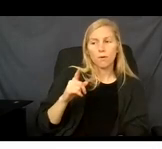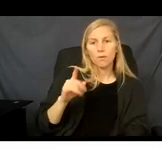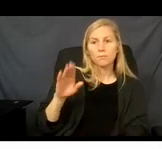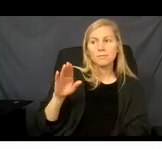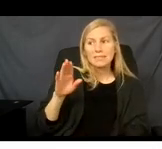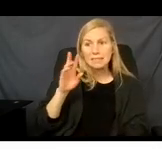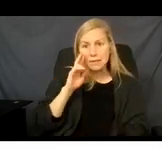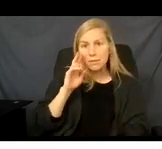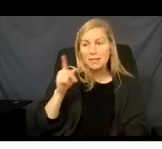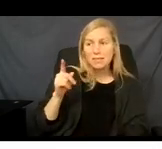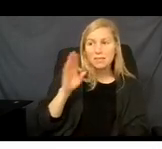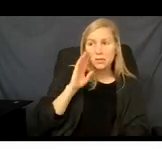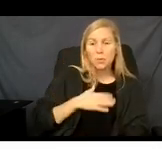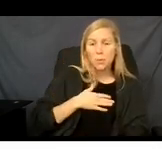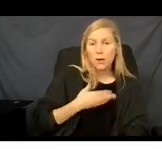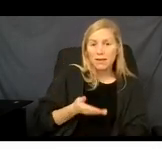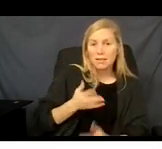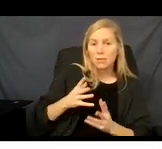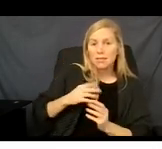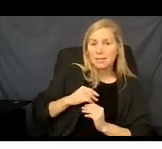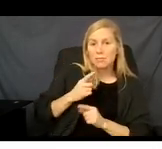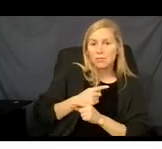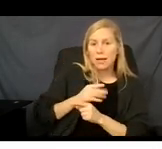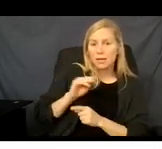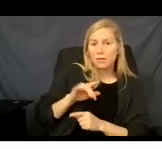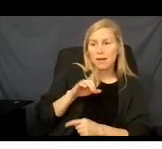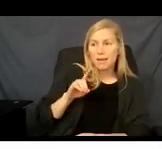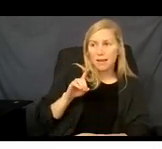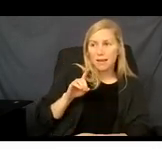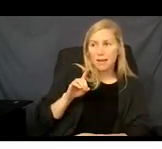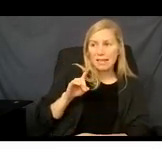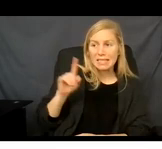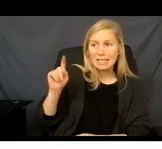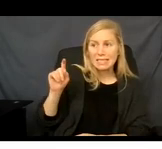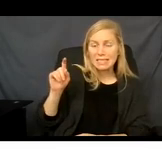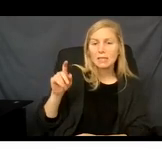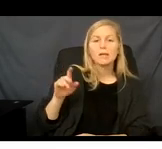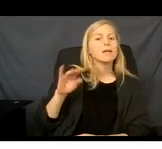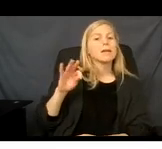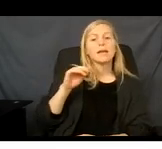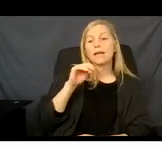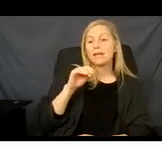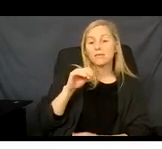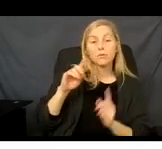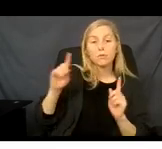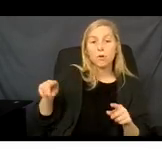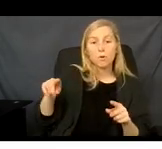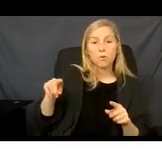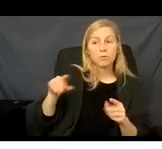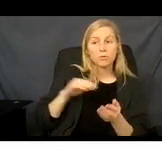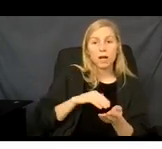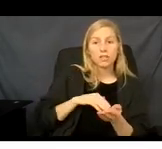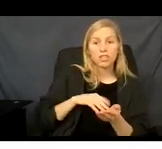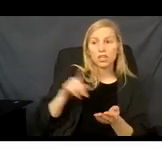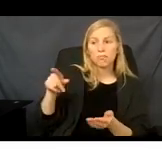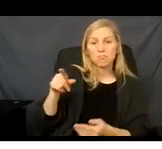to accept regular Medicaid for payments. Otherwise, if you go to a provider that will not